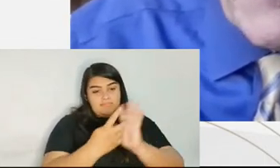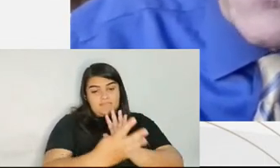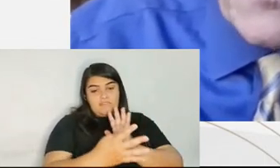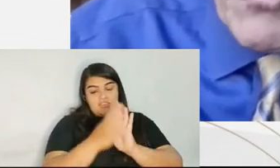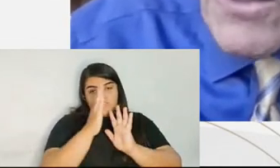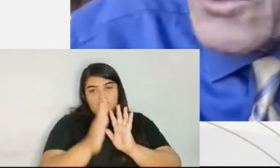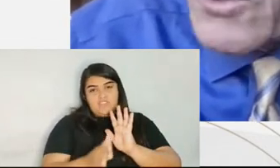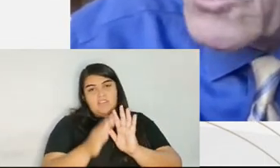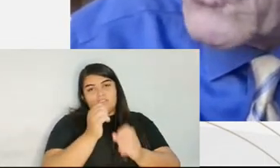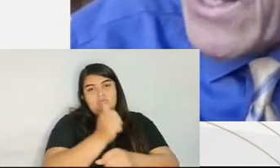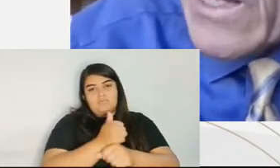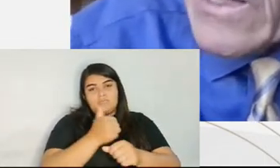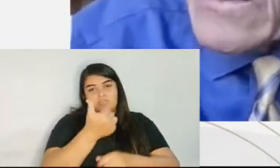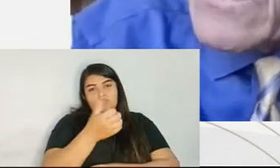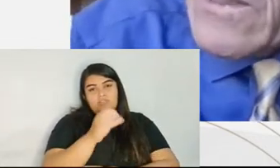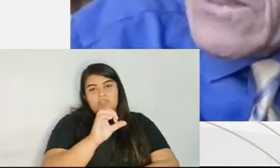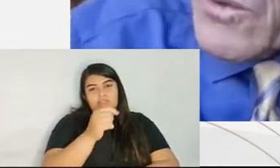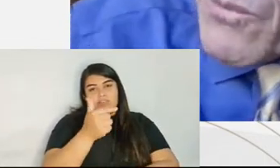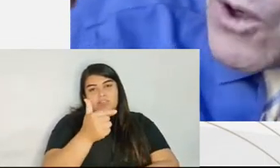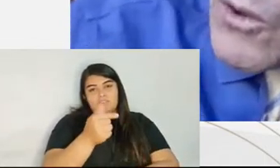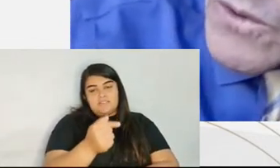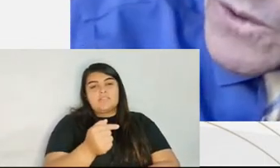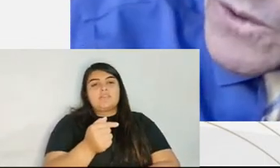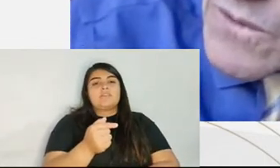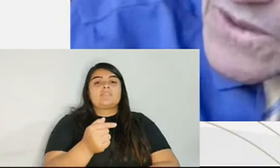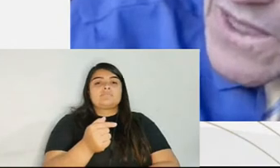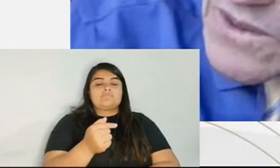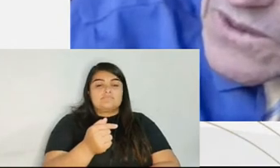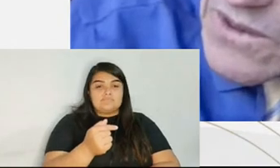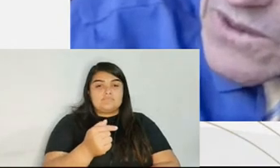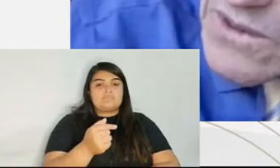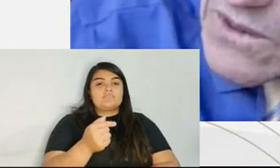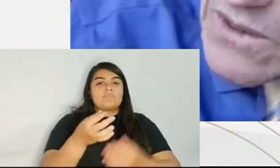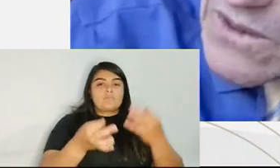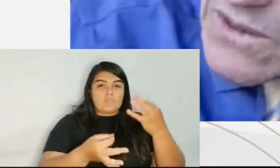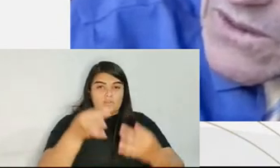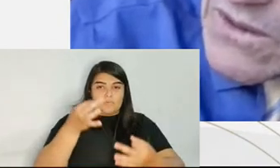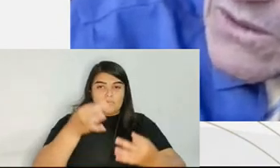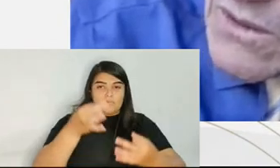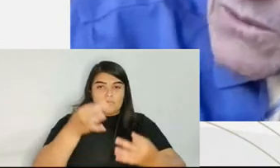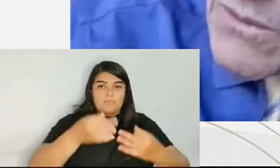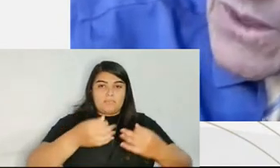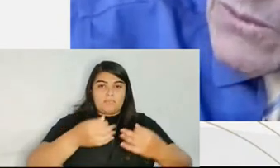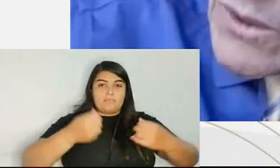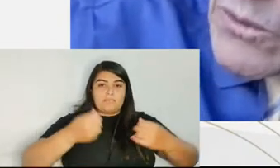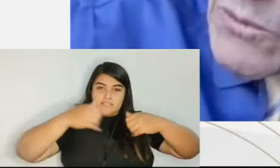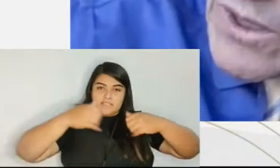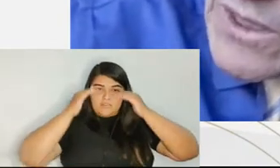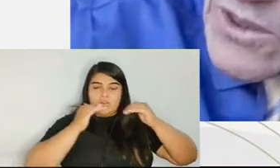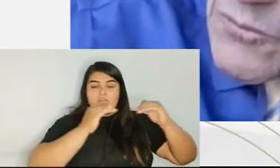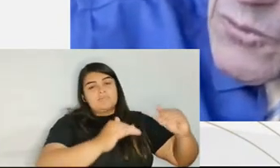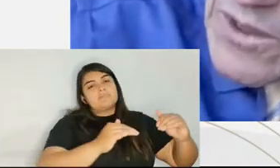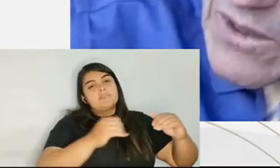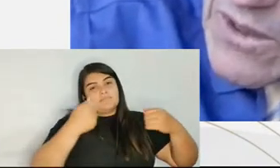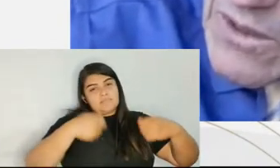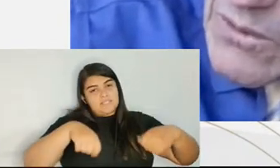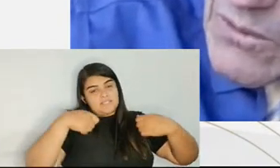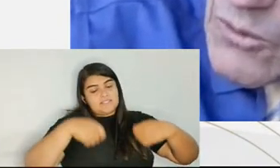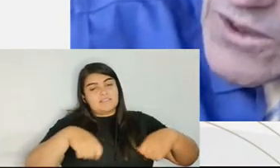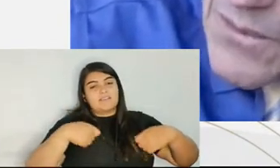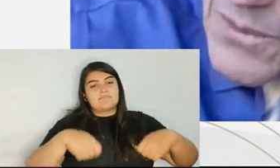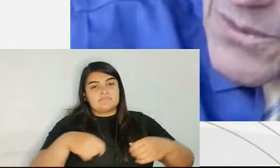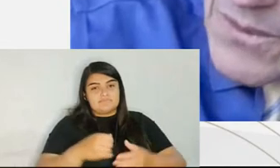judges were constrained to impose the sentence that we would reach if we